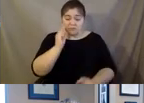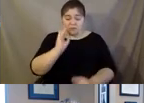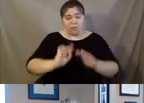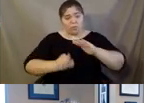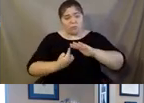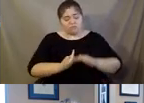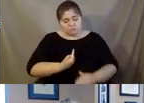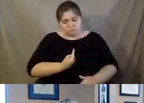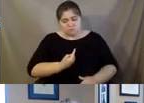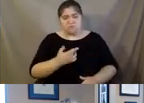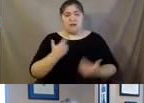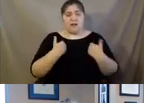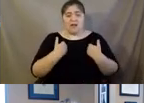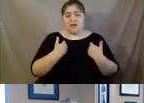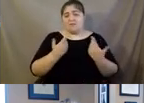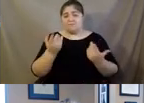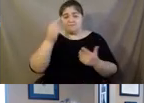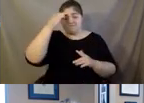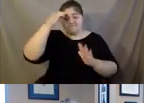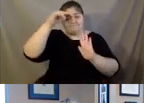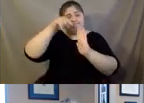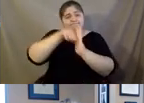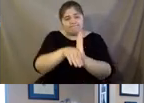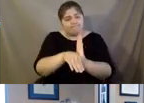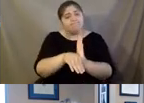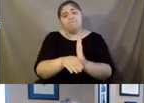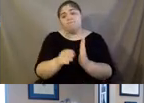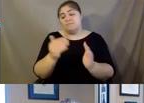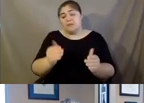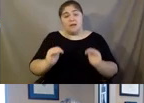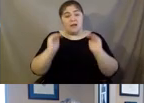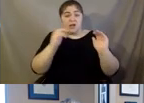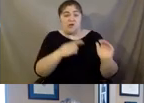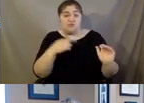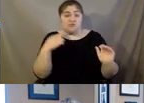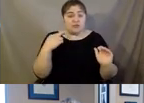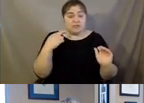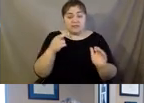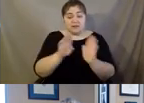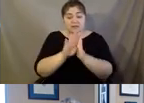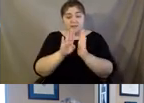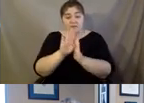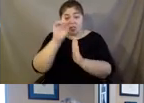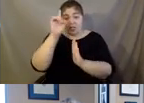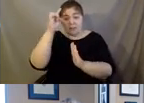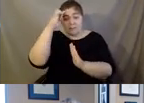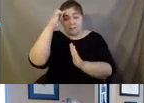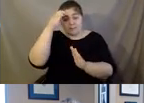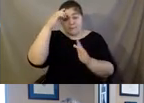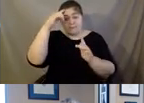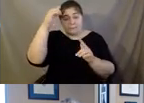greater risk of cognitive decline. They're a greater risk of developing dementia. They're more prone to depression.